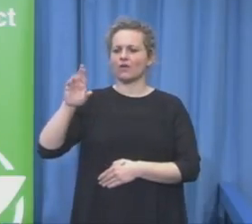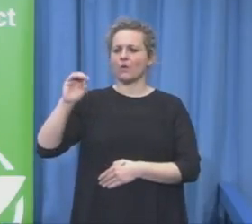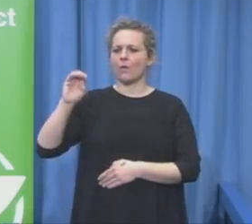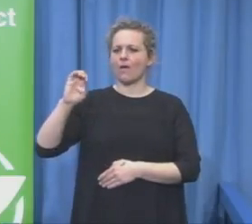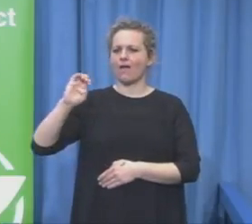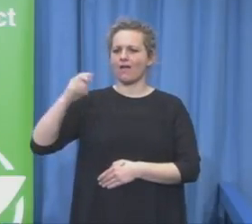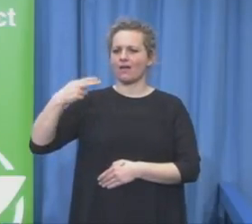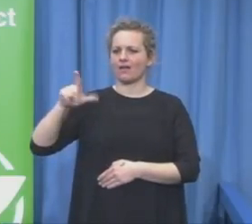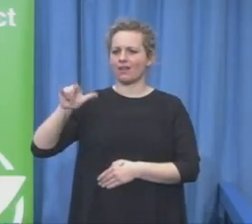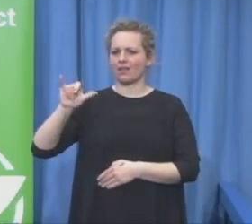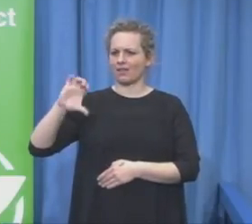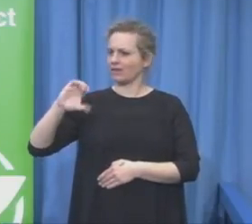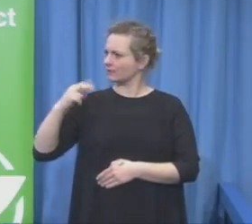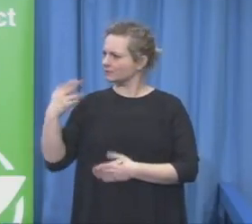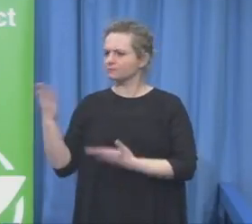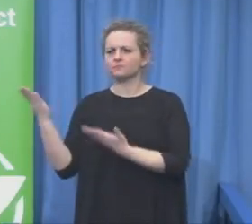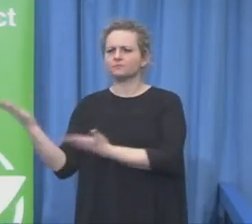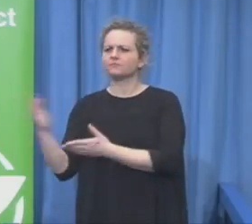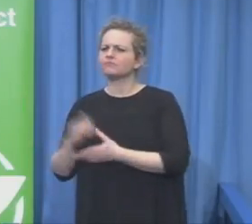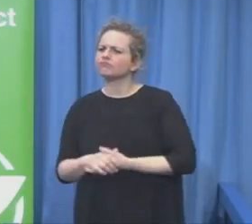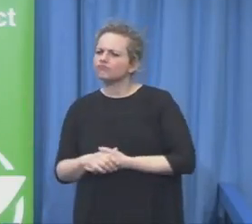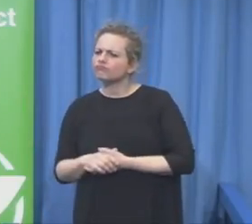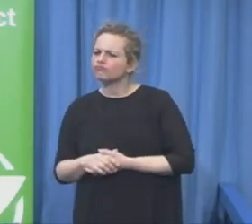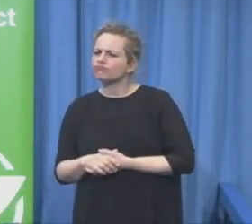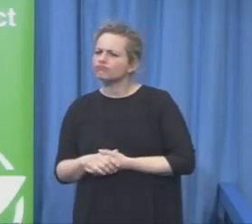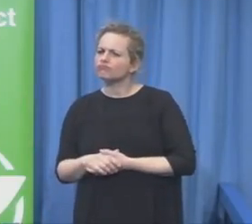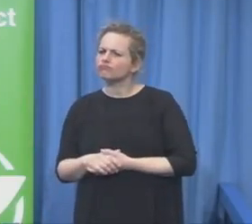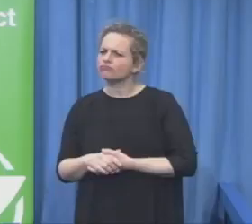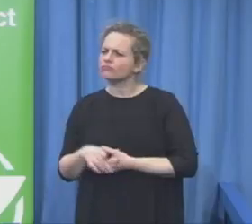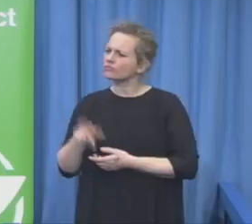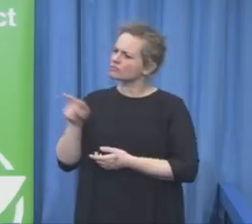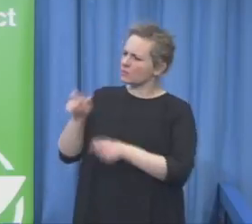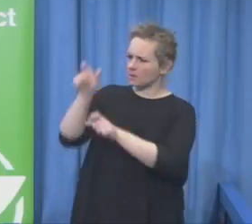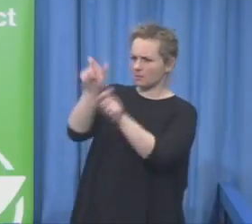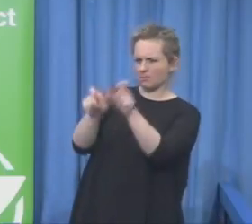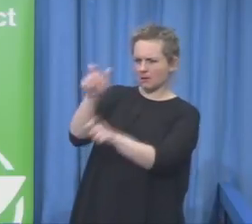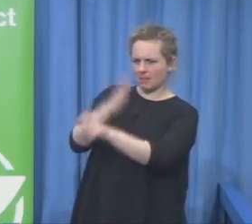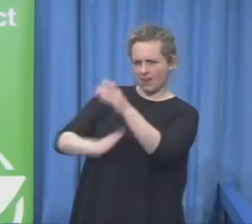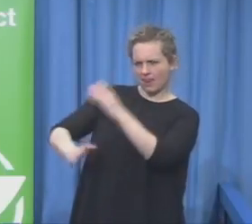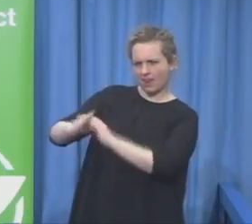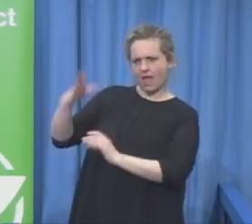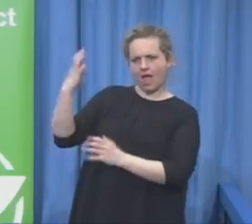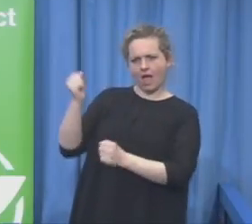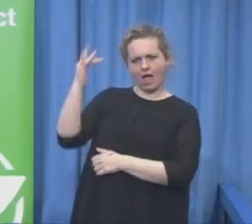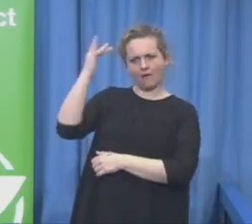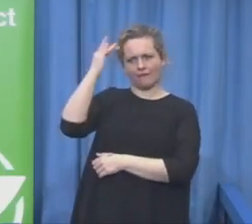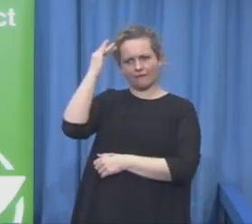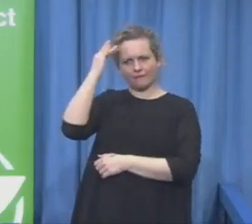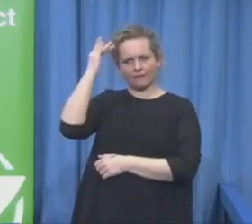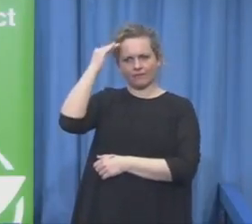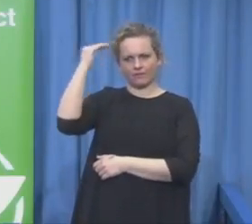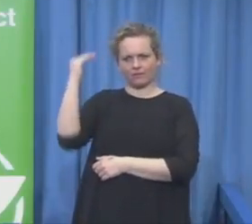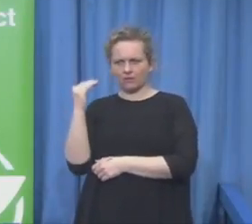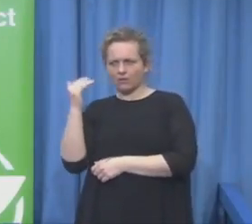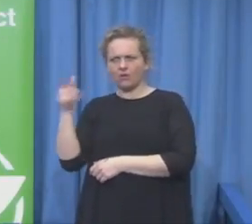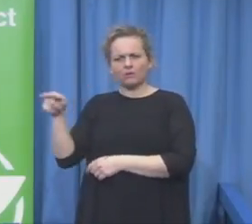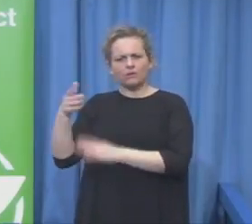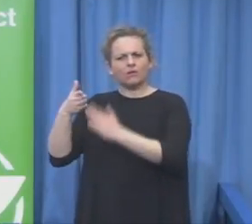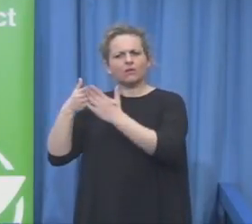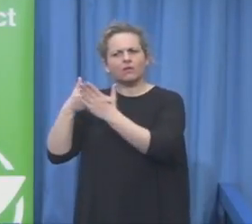disabilities? And how do you think they should be best overcome? I know it's a huge question, but at least we can make a dent in it.